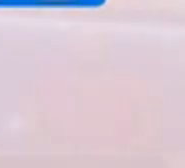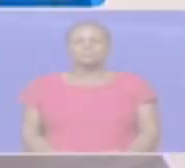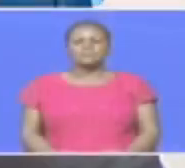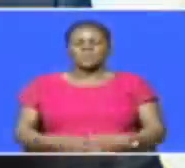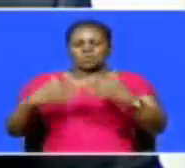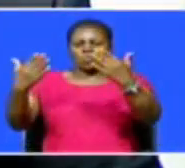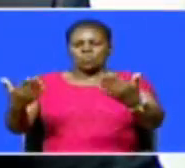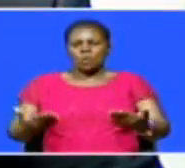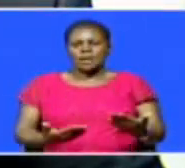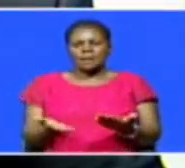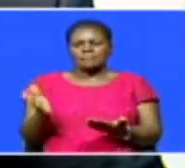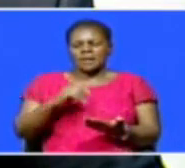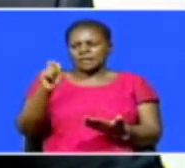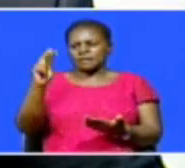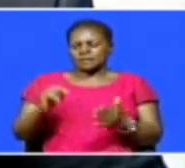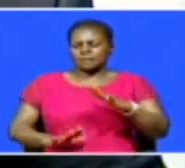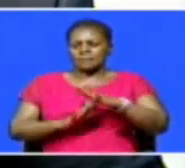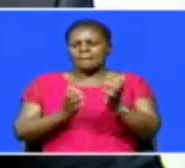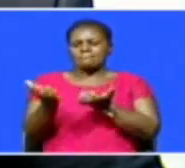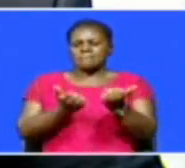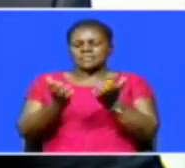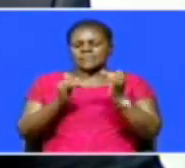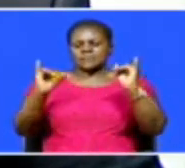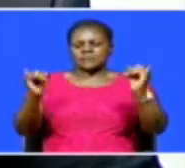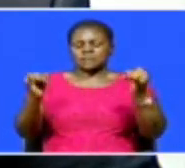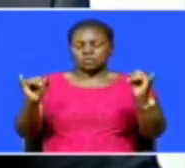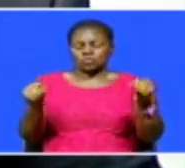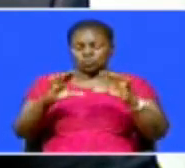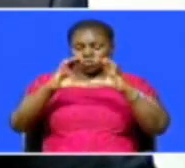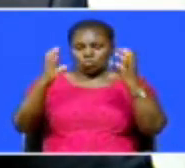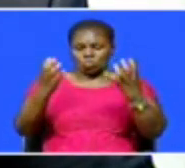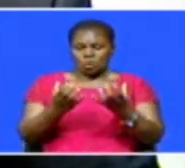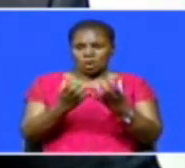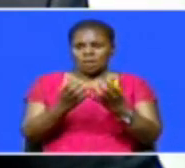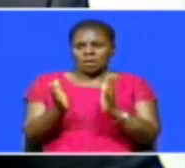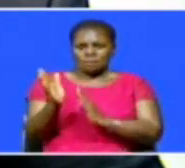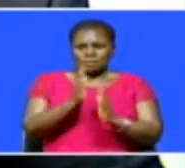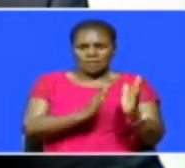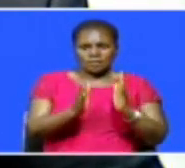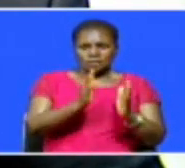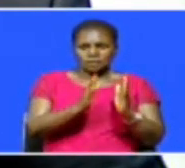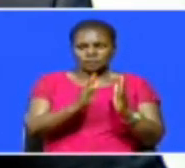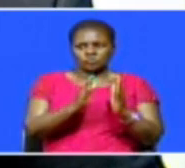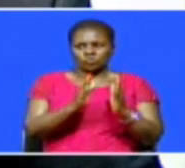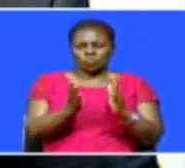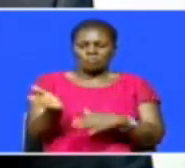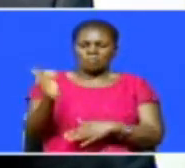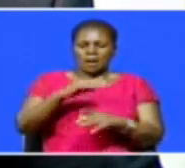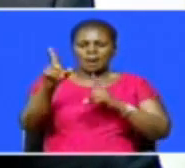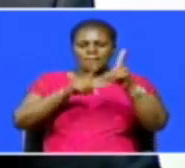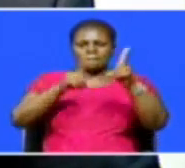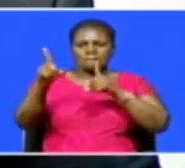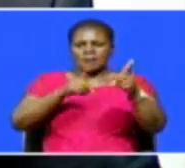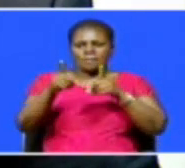Welcome back to KTN Prime. Let's now take look at what's happening in the world of business. In preparation for the resumption of air travel, aviation